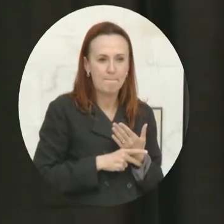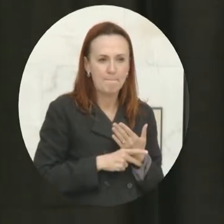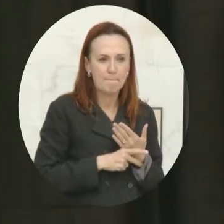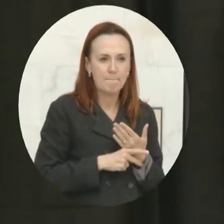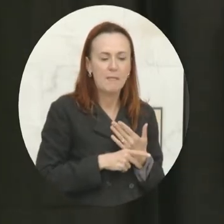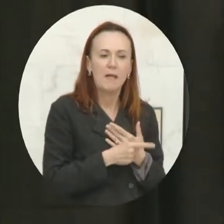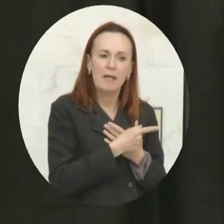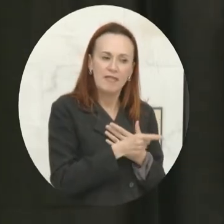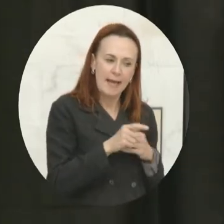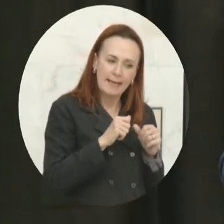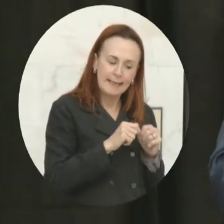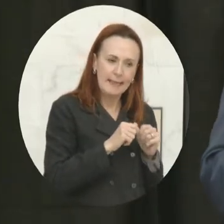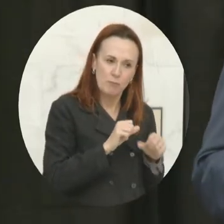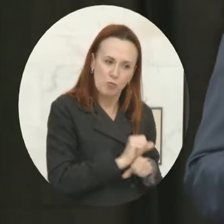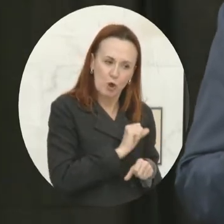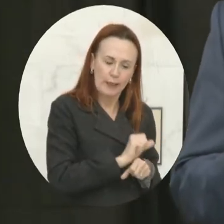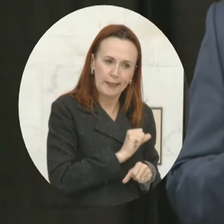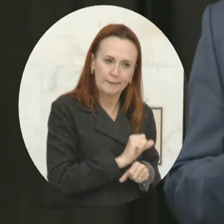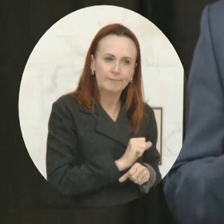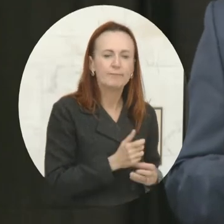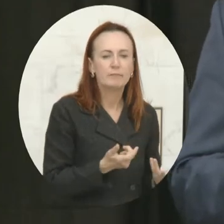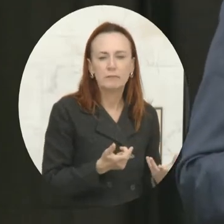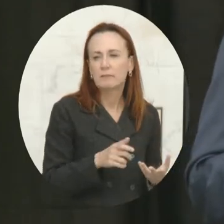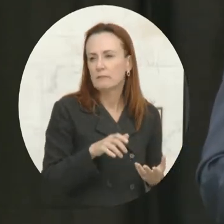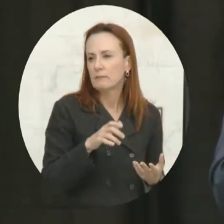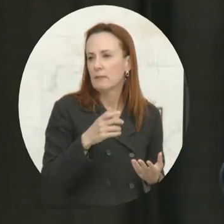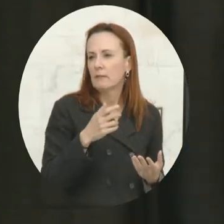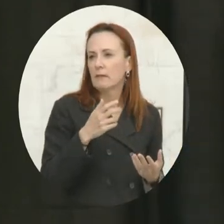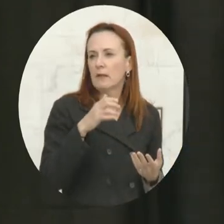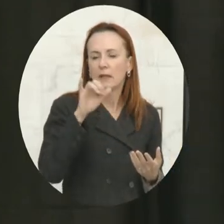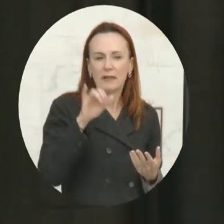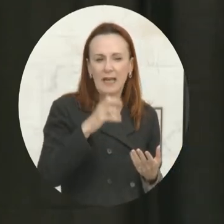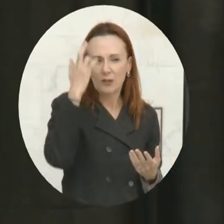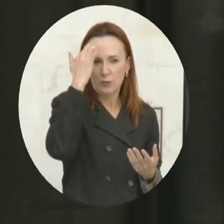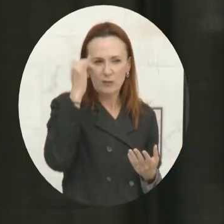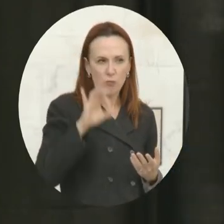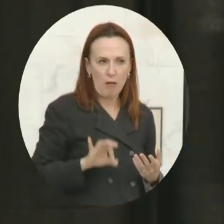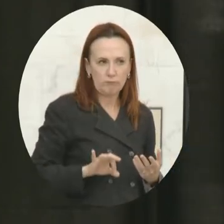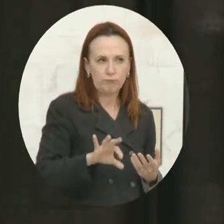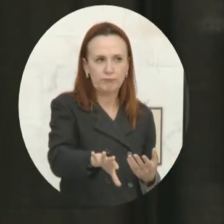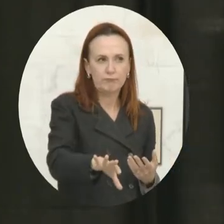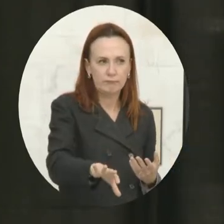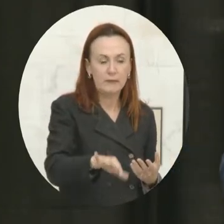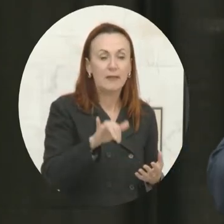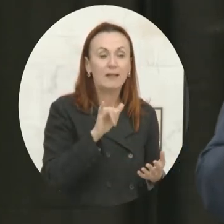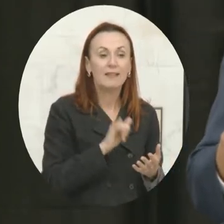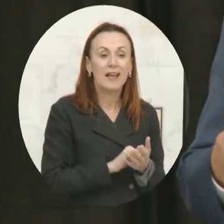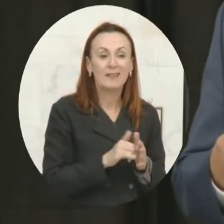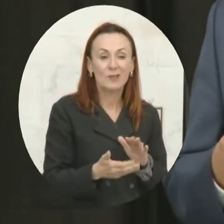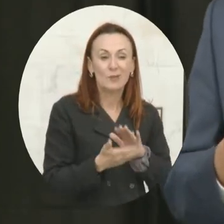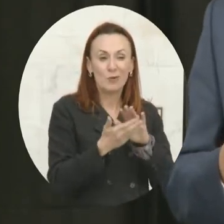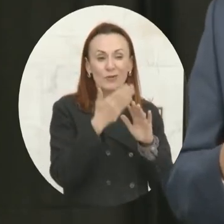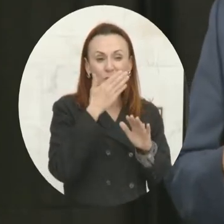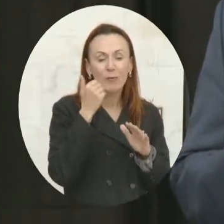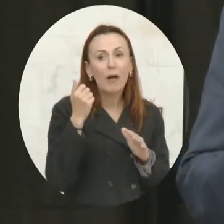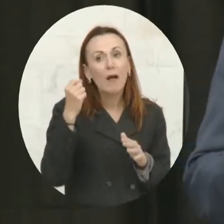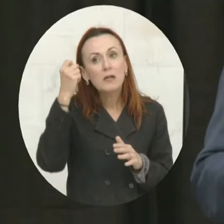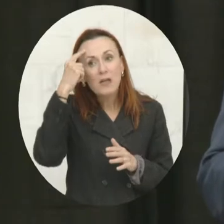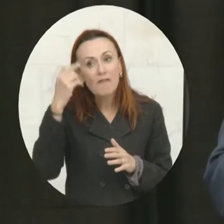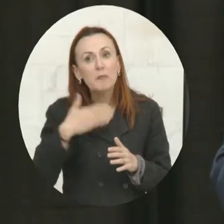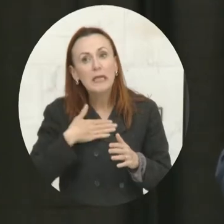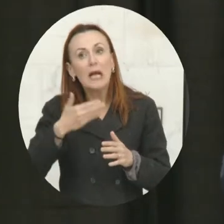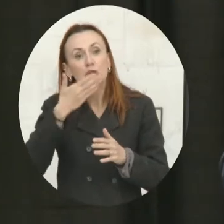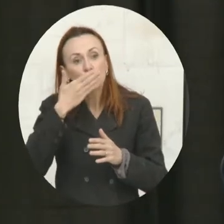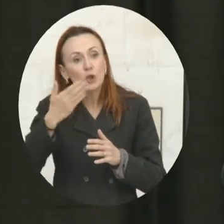And so I just want to give you some idea of why that this approach is an insurance policy, because sometimes government, even though we have the best of